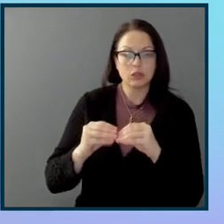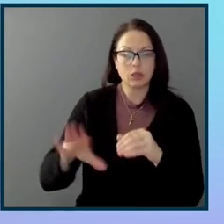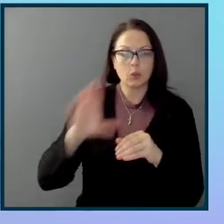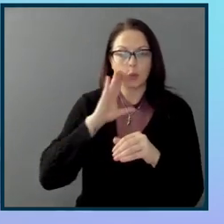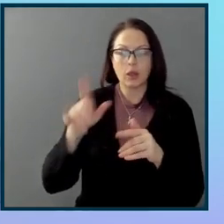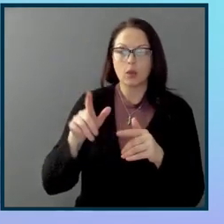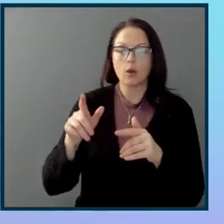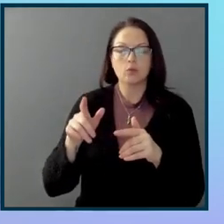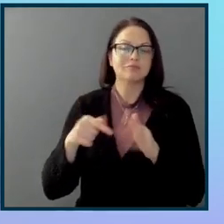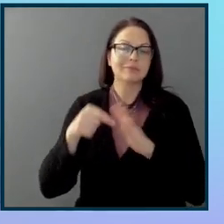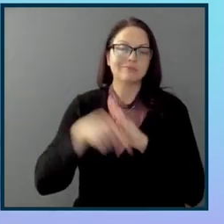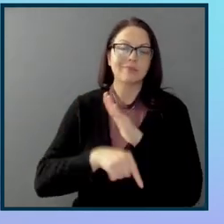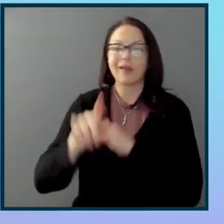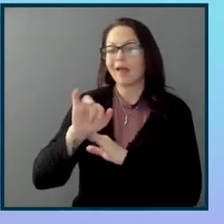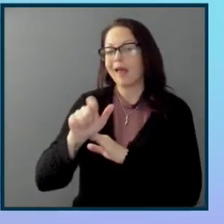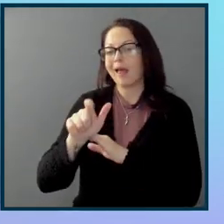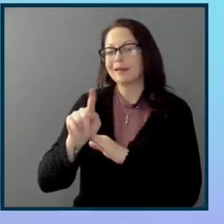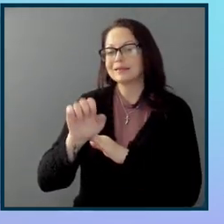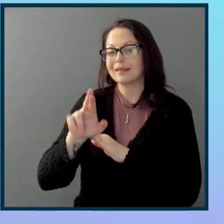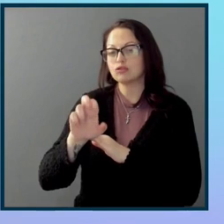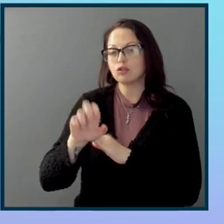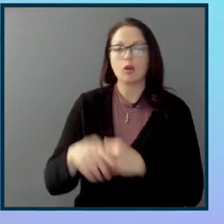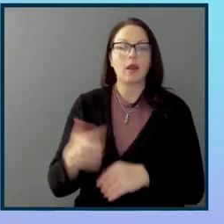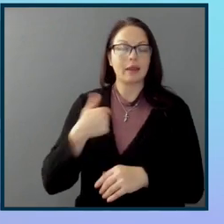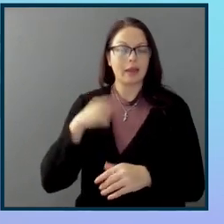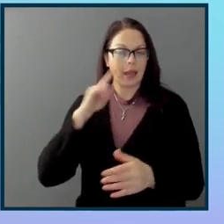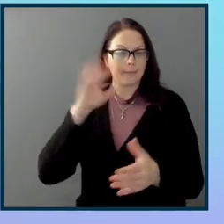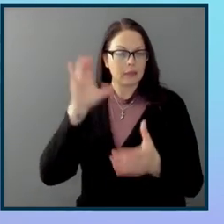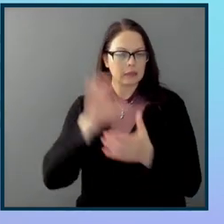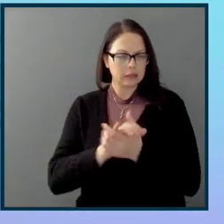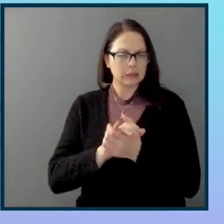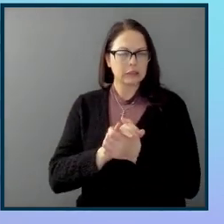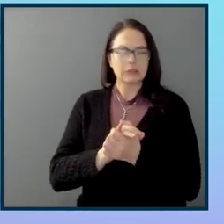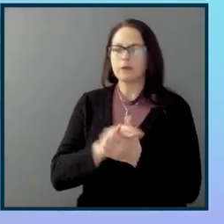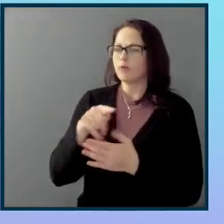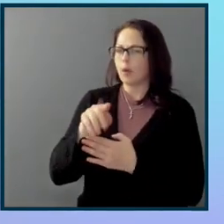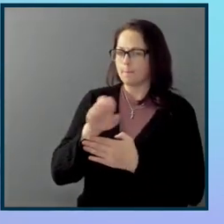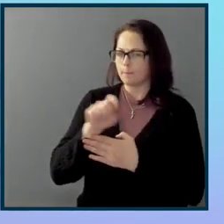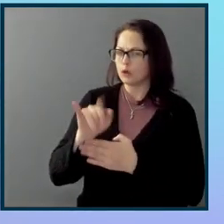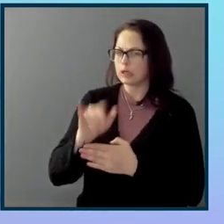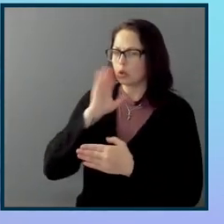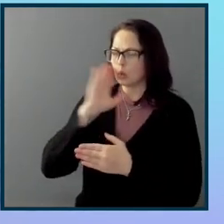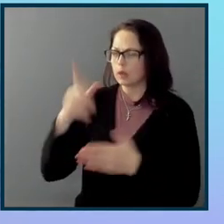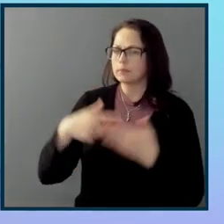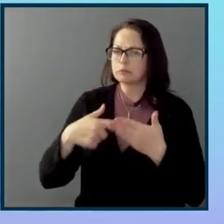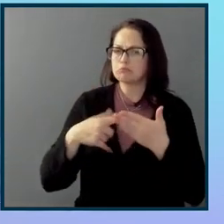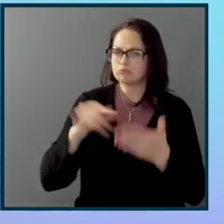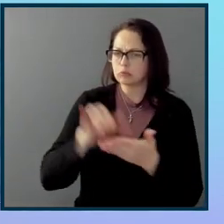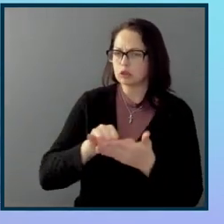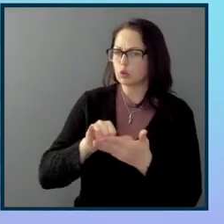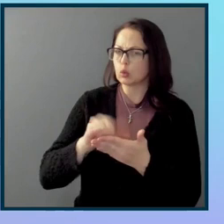Axe linter. I believe the session that Harris and Preeti are doing, Harris will also be showing some of the linter